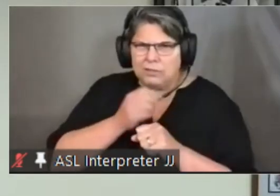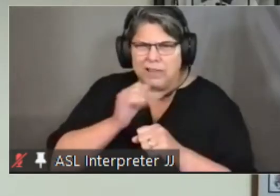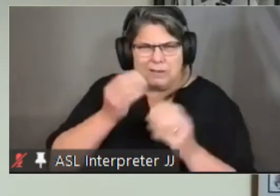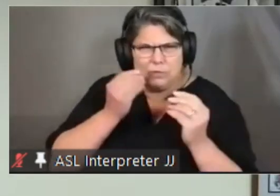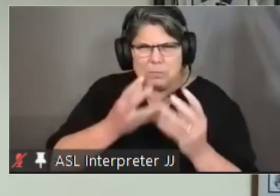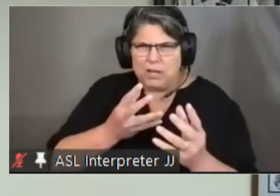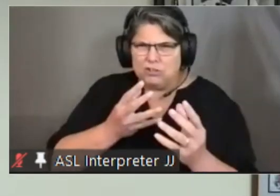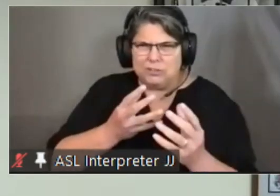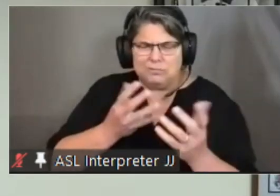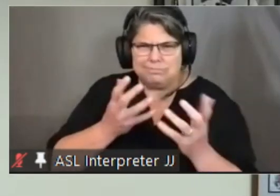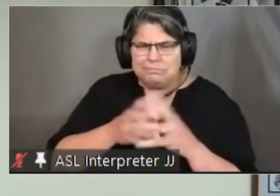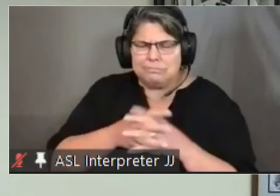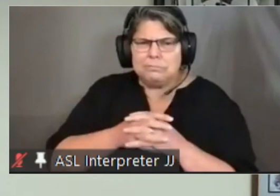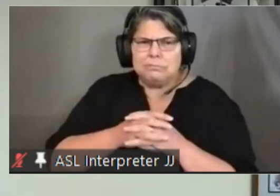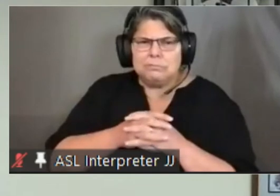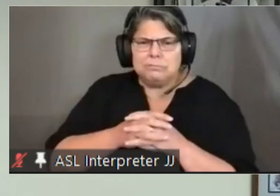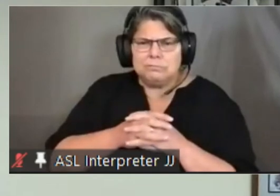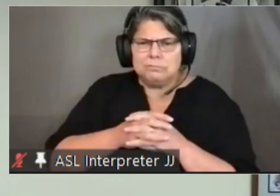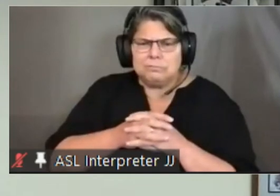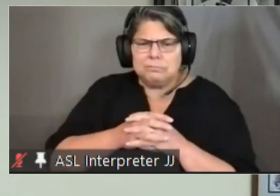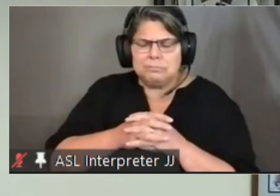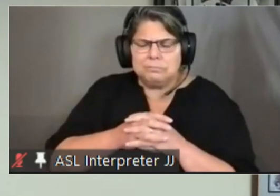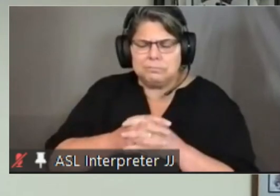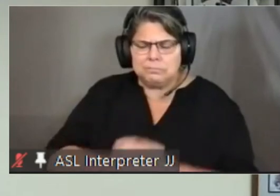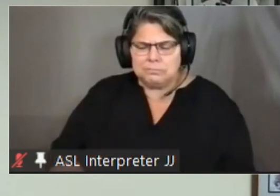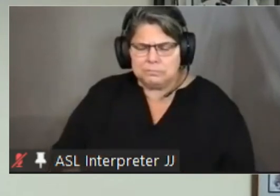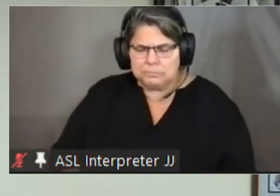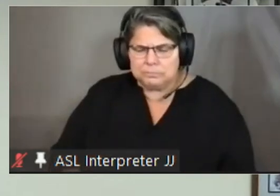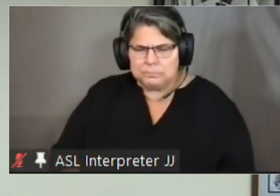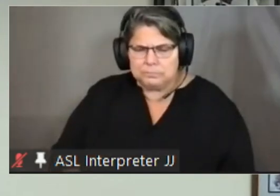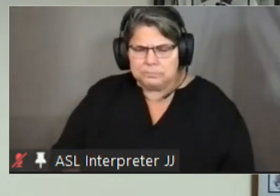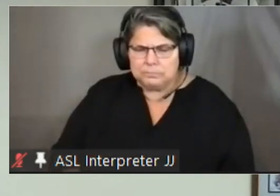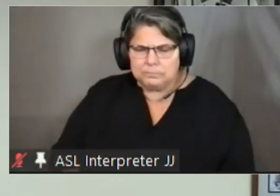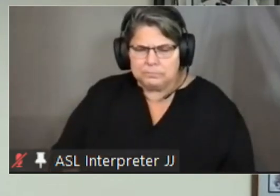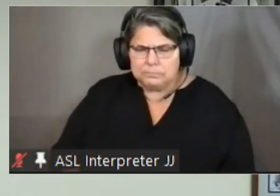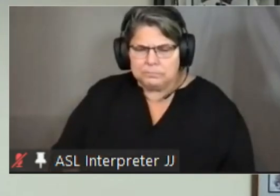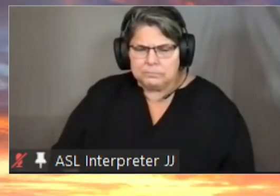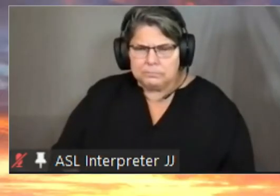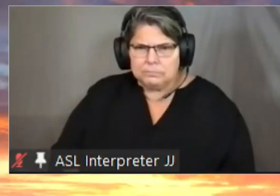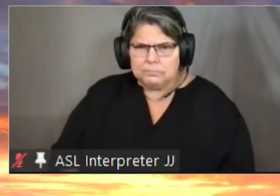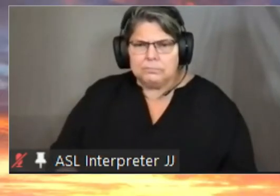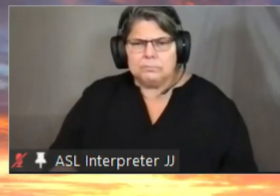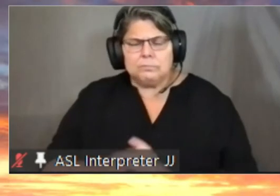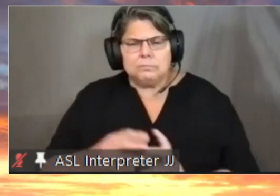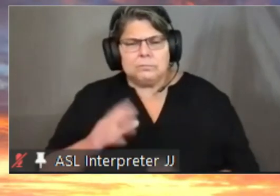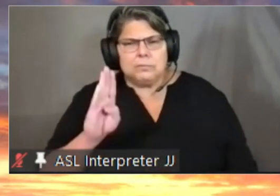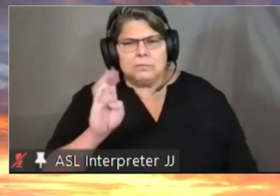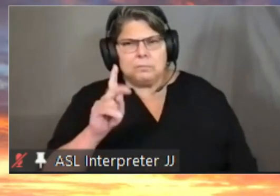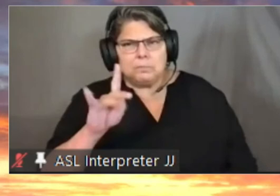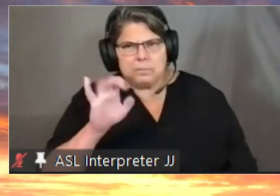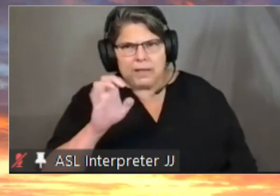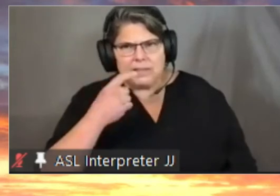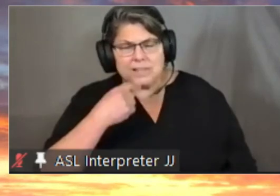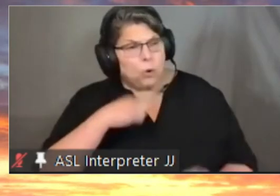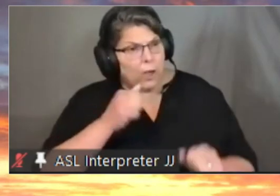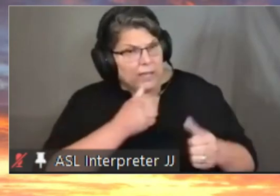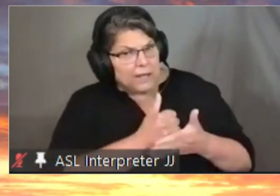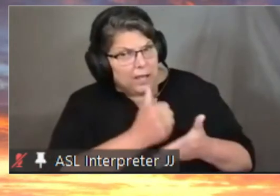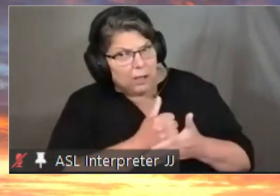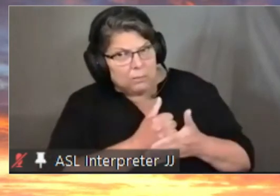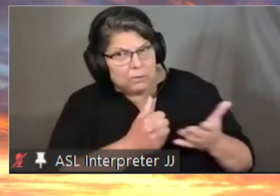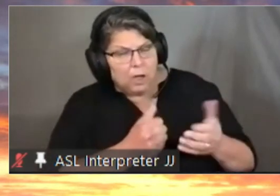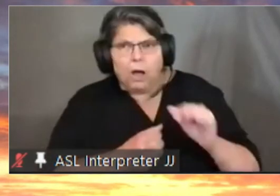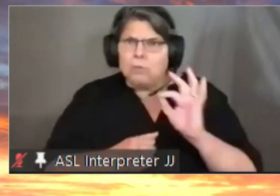so dr corin i can assist you with that oh please thank you